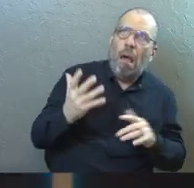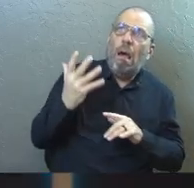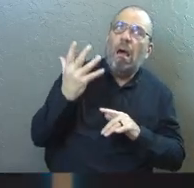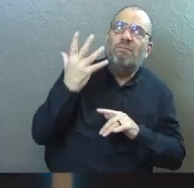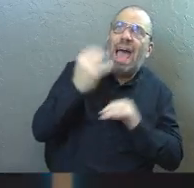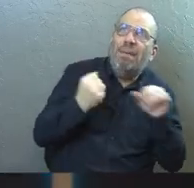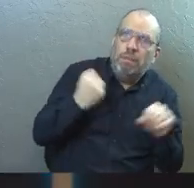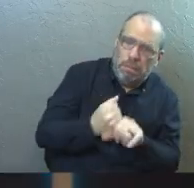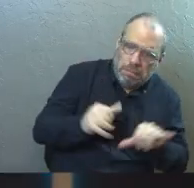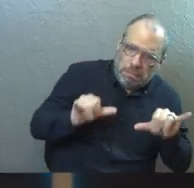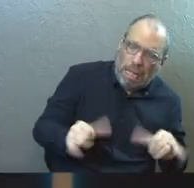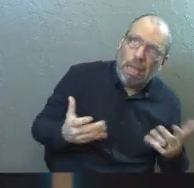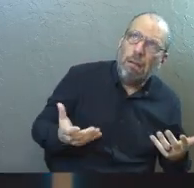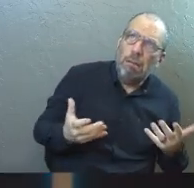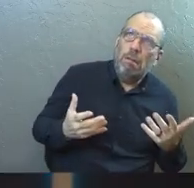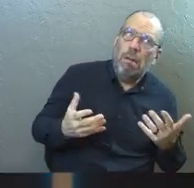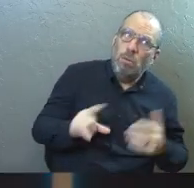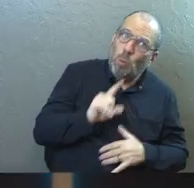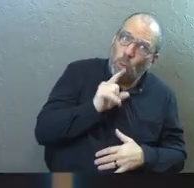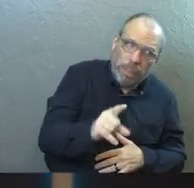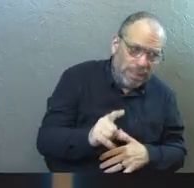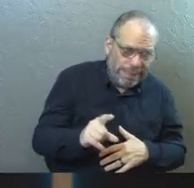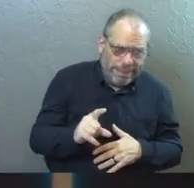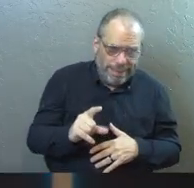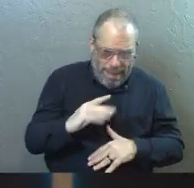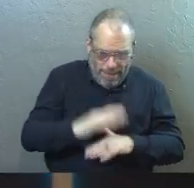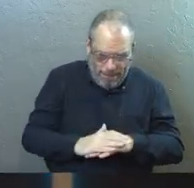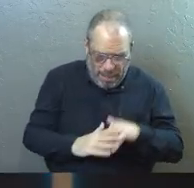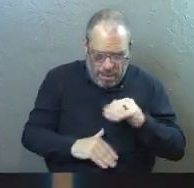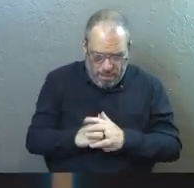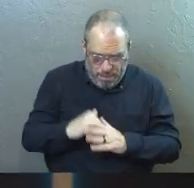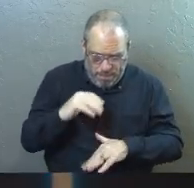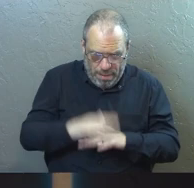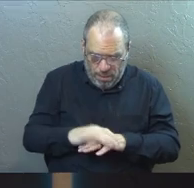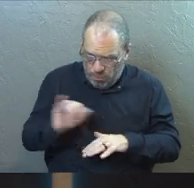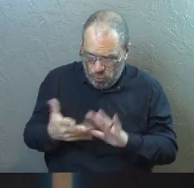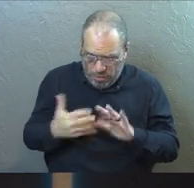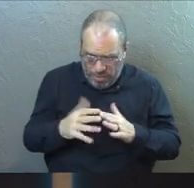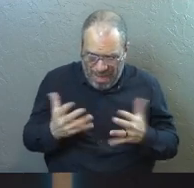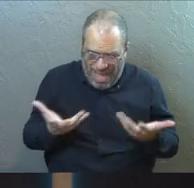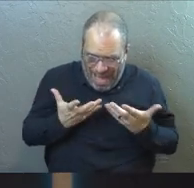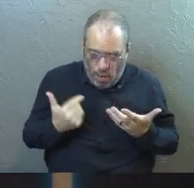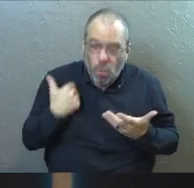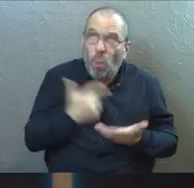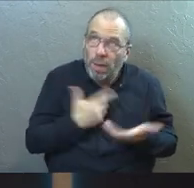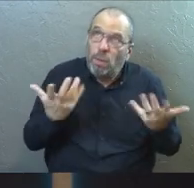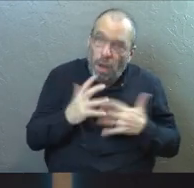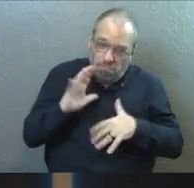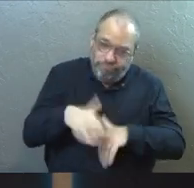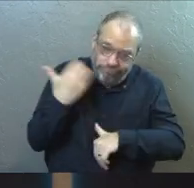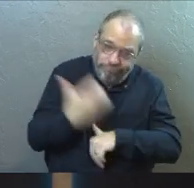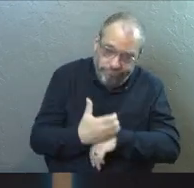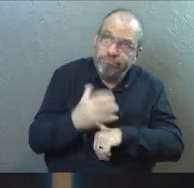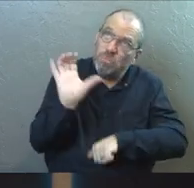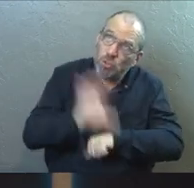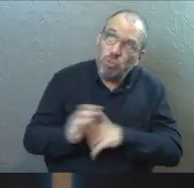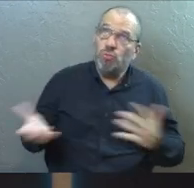us five more years to really kind of build this thing in Jerusalem exactly the way that we want it to be.